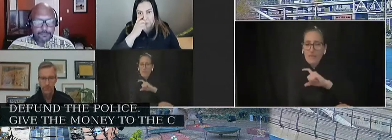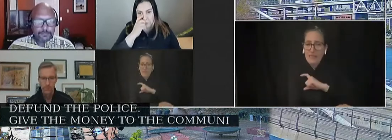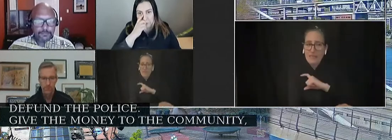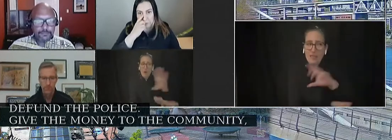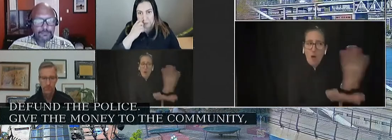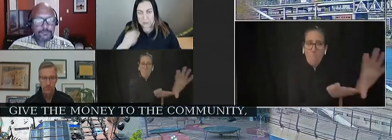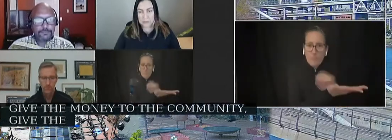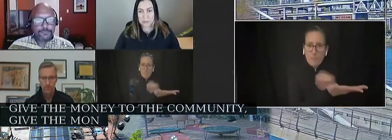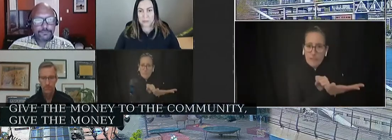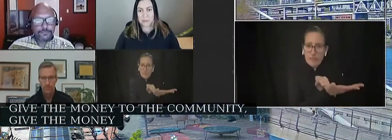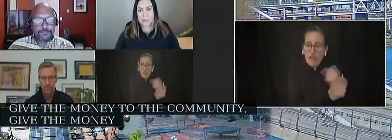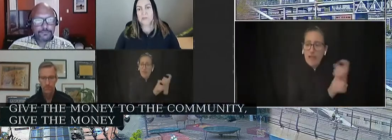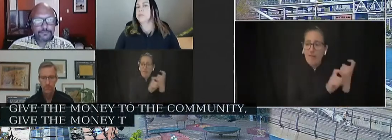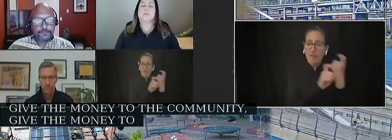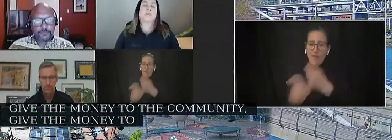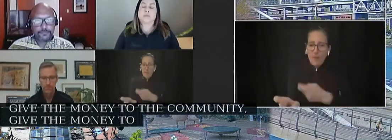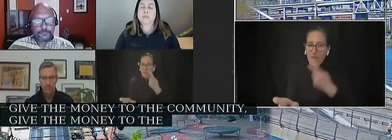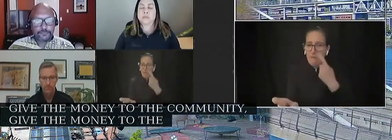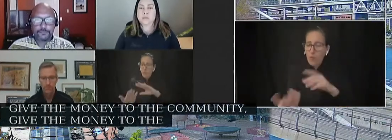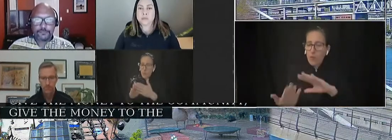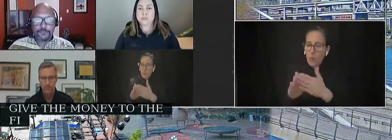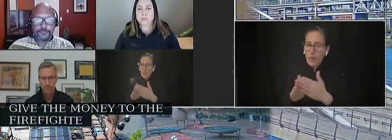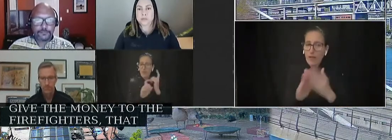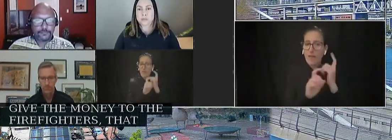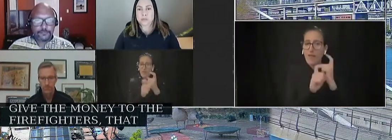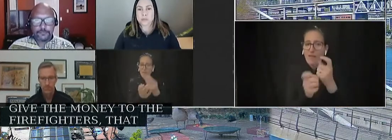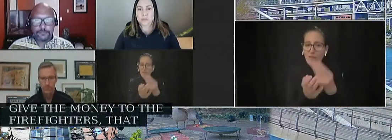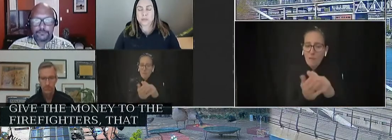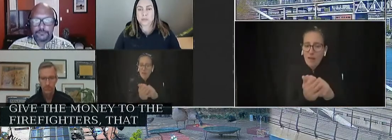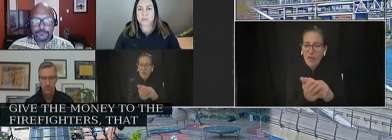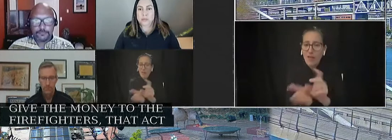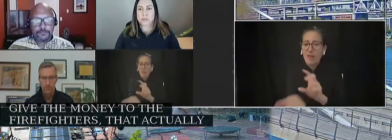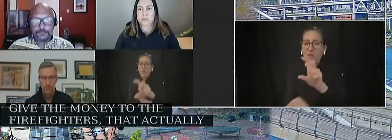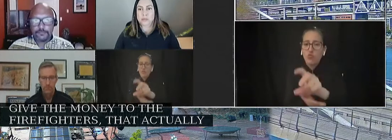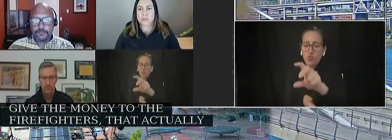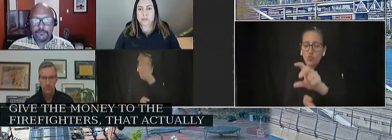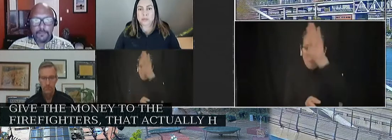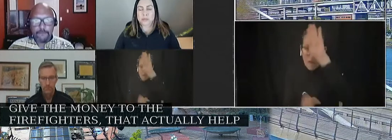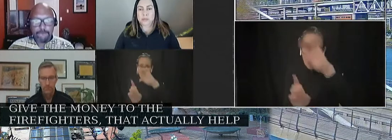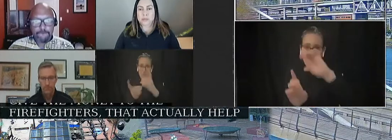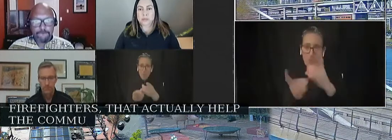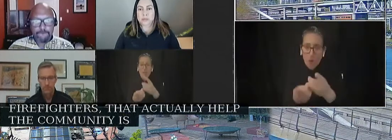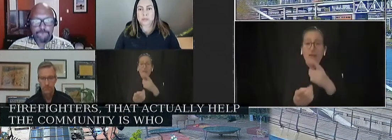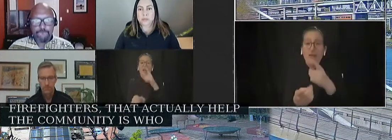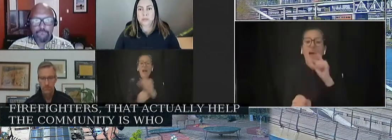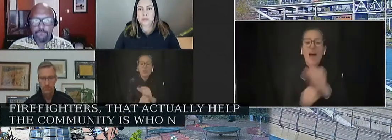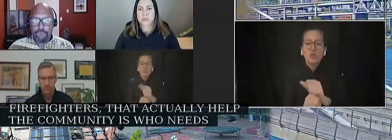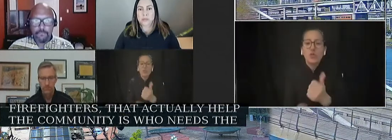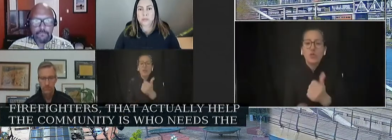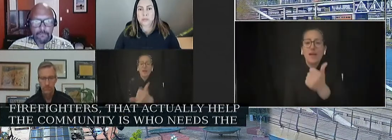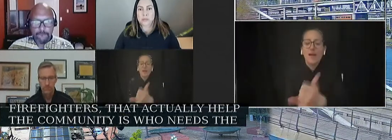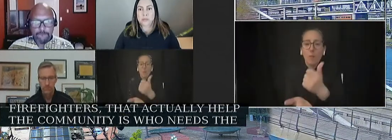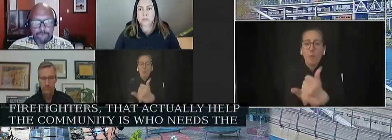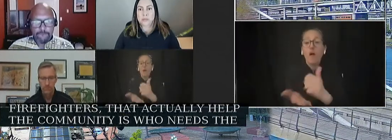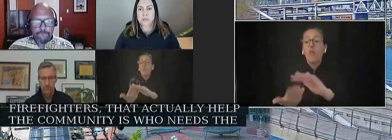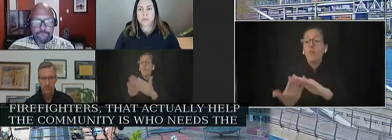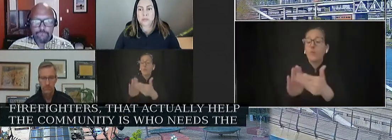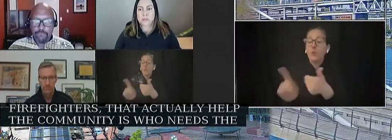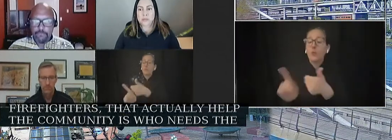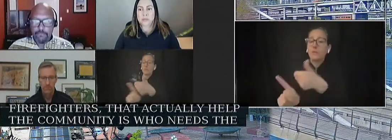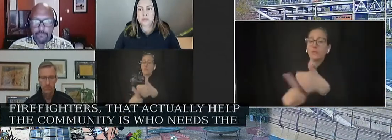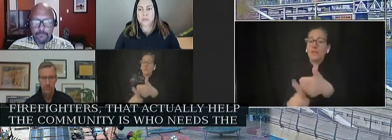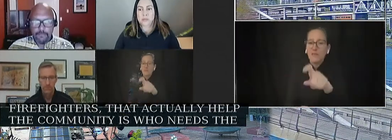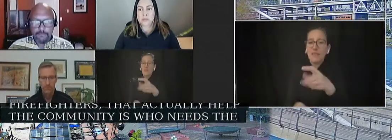to the firefighters that actually help. The community is who needs the money, not admin and police.